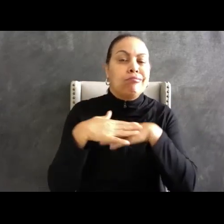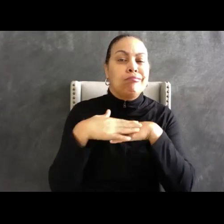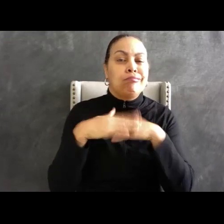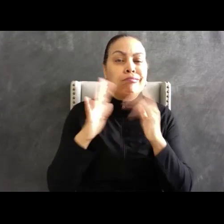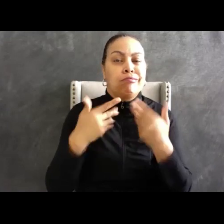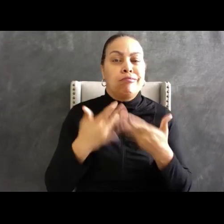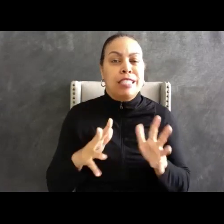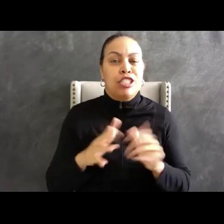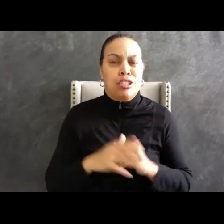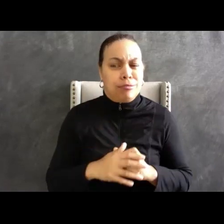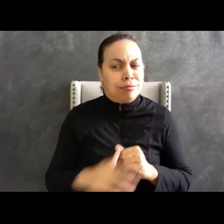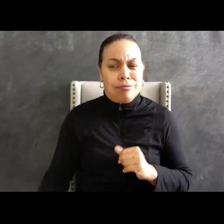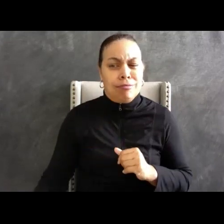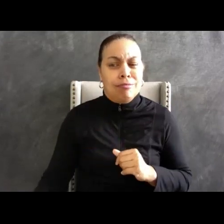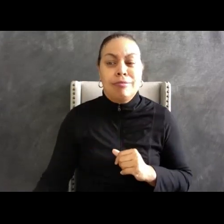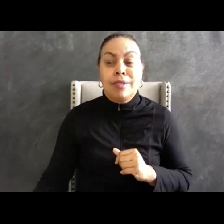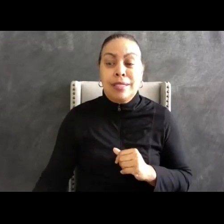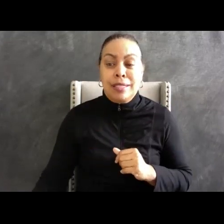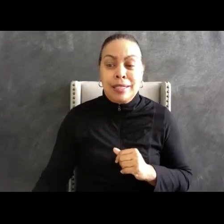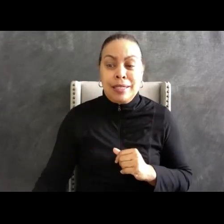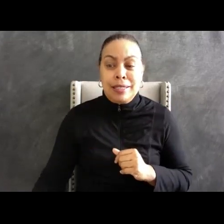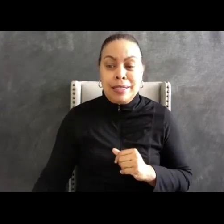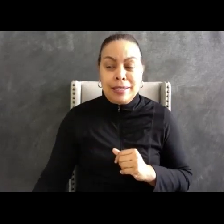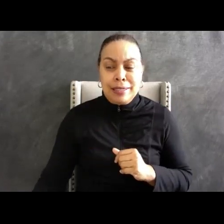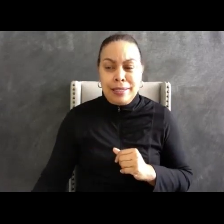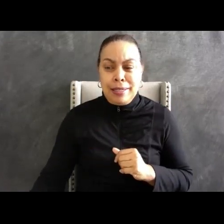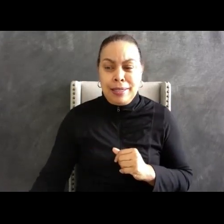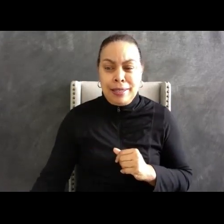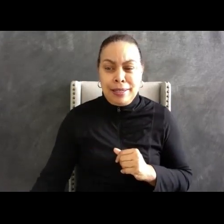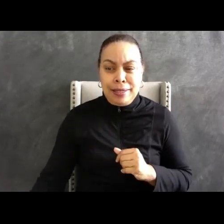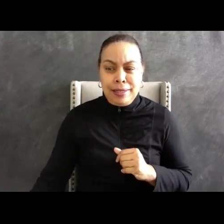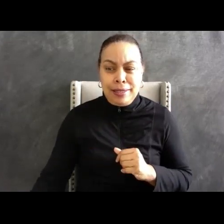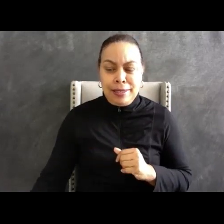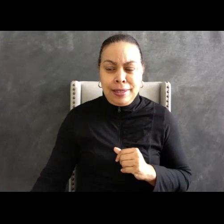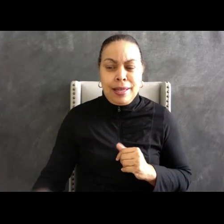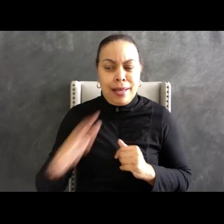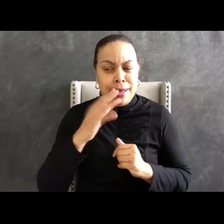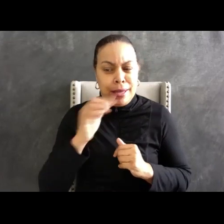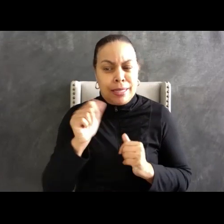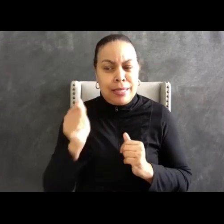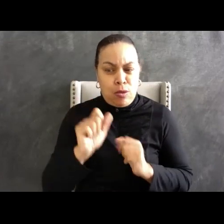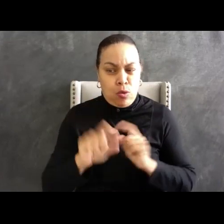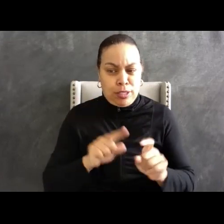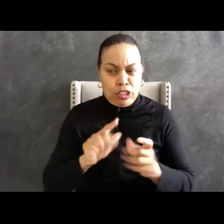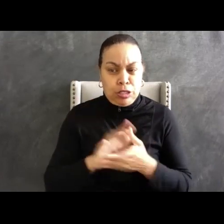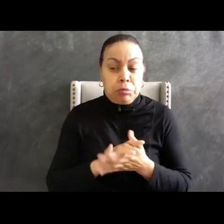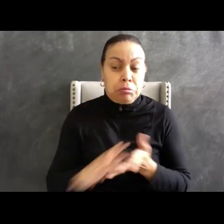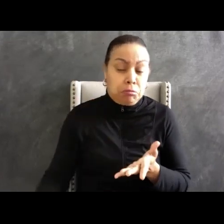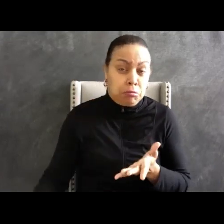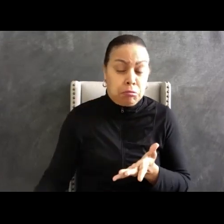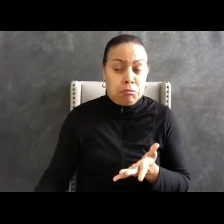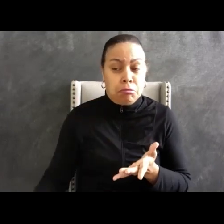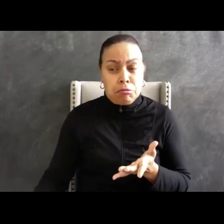I want to also raise this afternoon is that is it possible to train our way out of the problem of